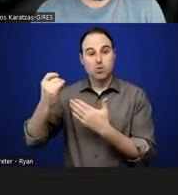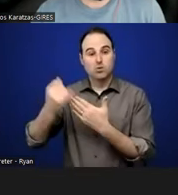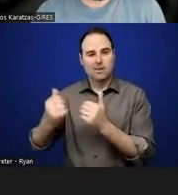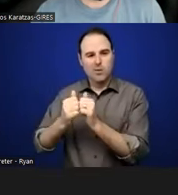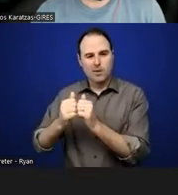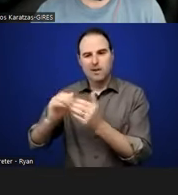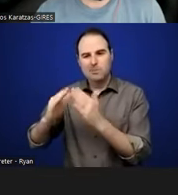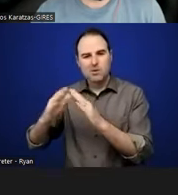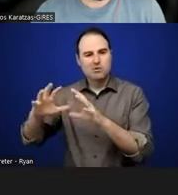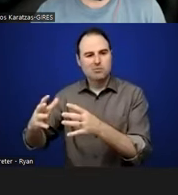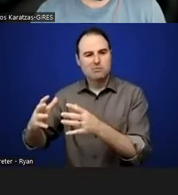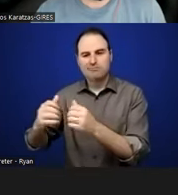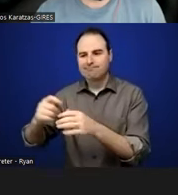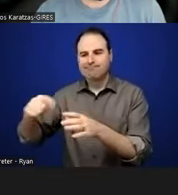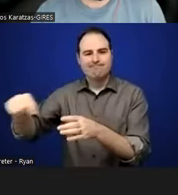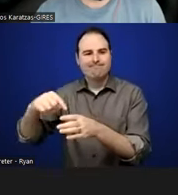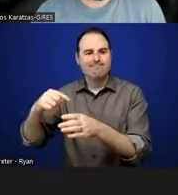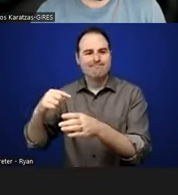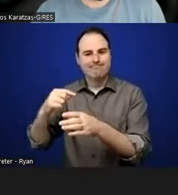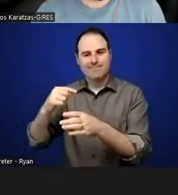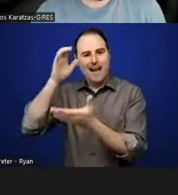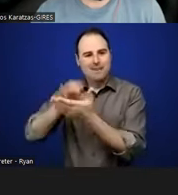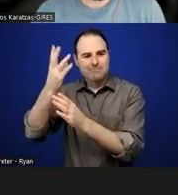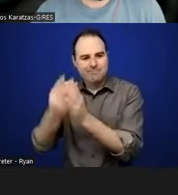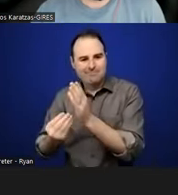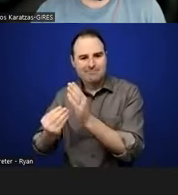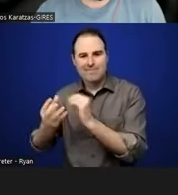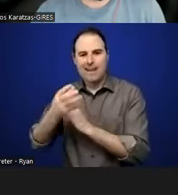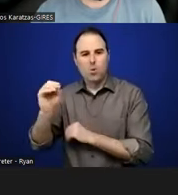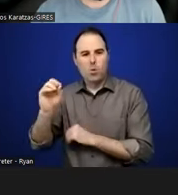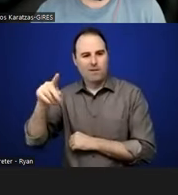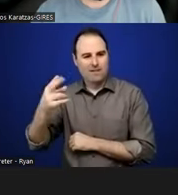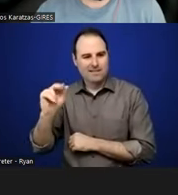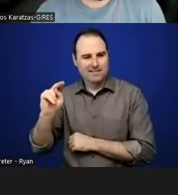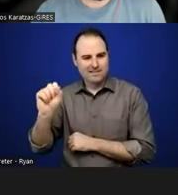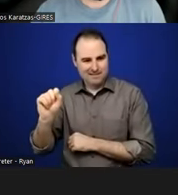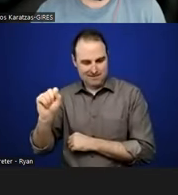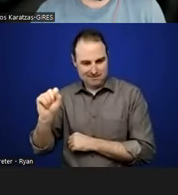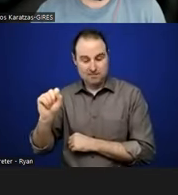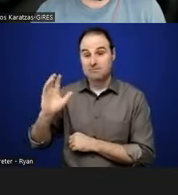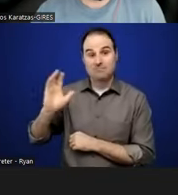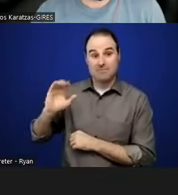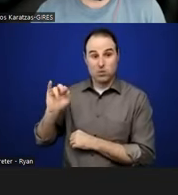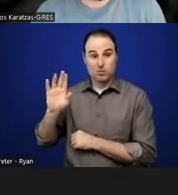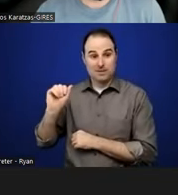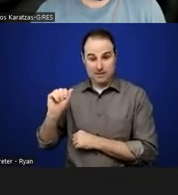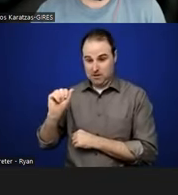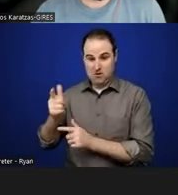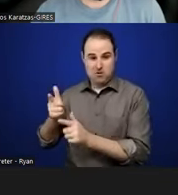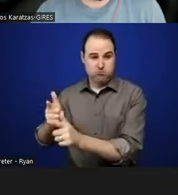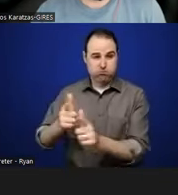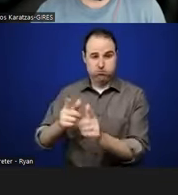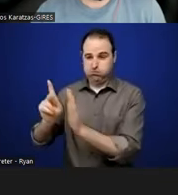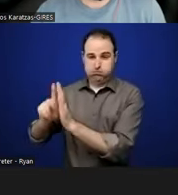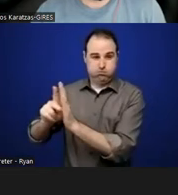orphans, um, from something called the Juba massacre of 1992. Um, they wanted to create a memorial center and,